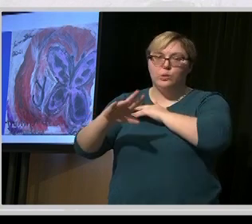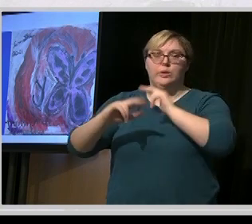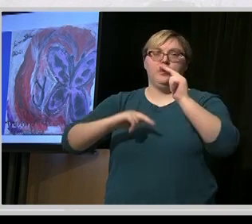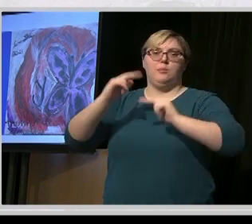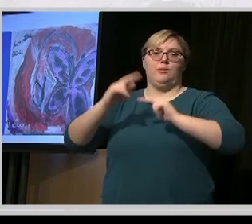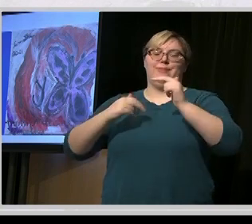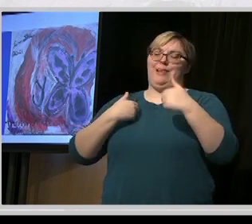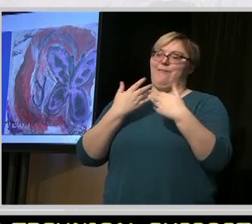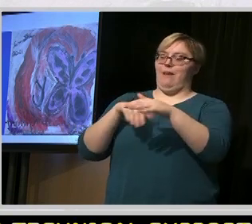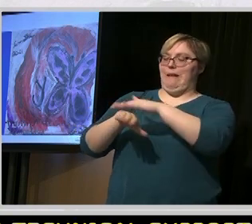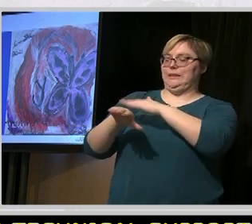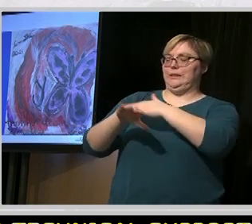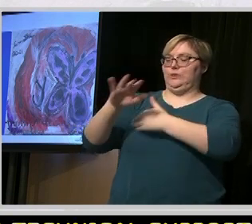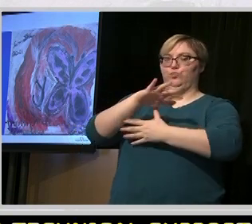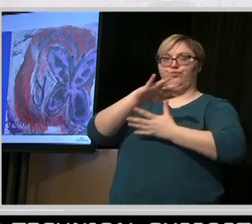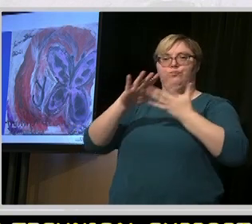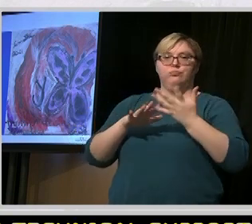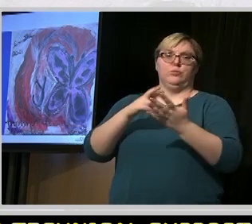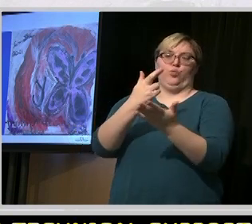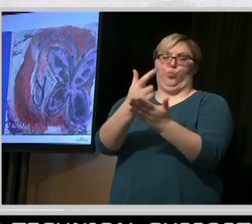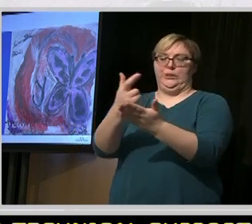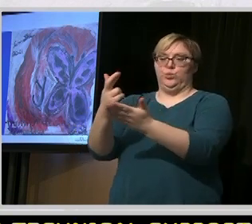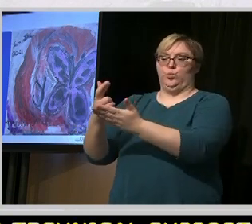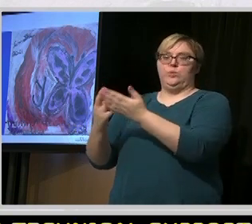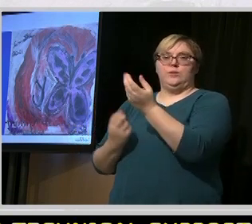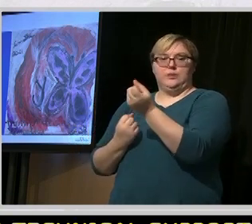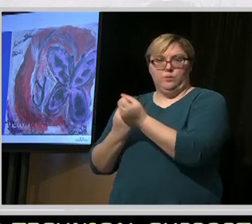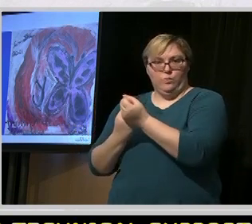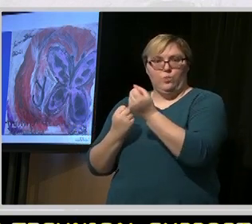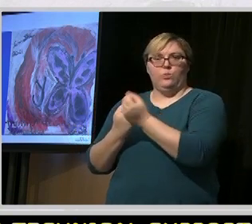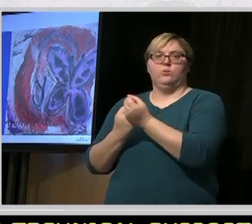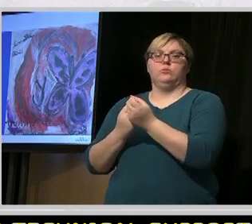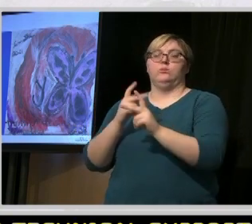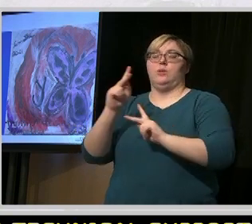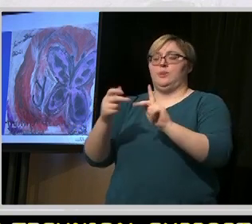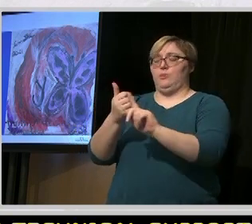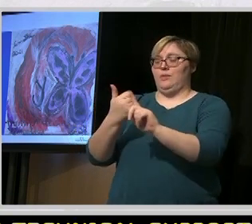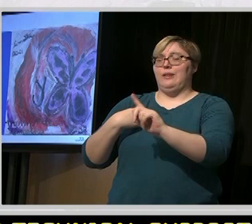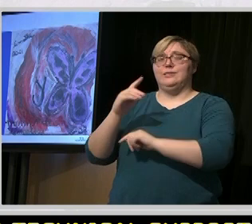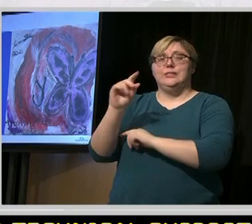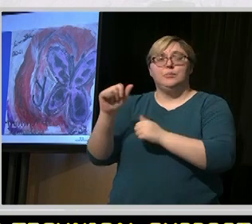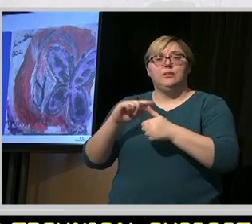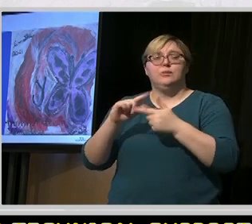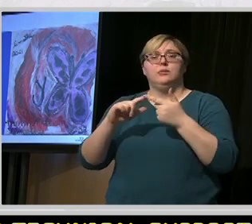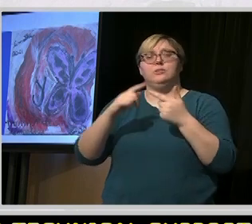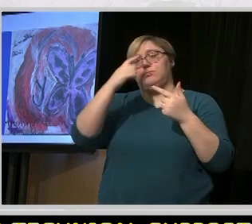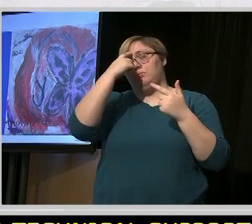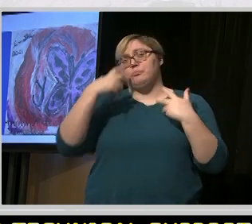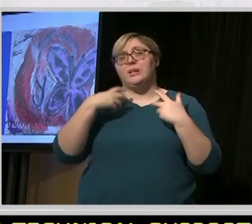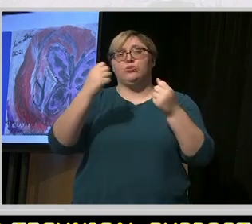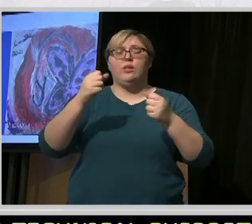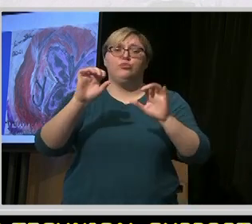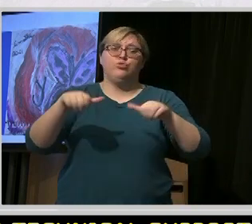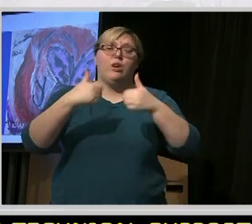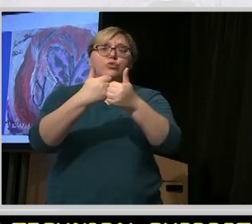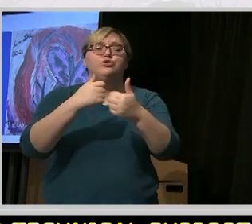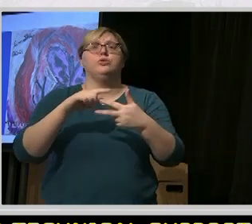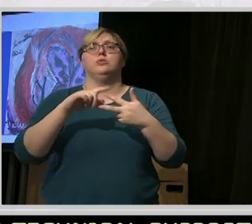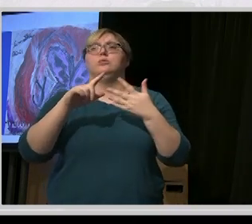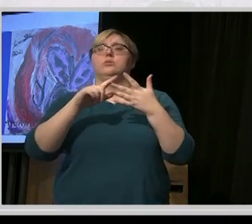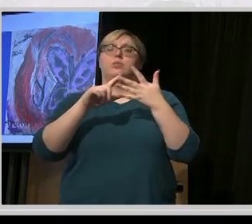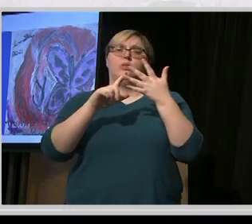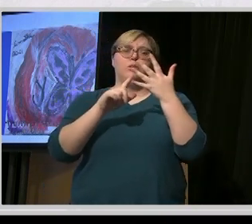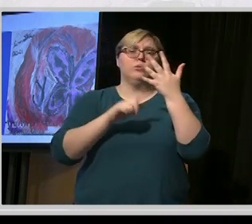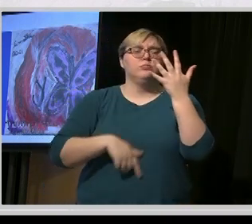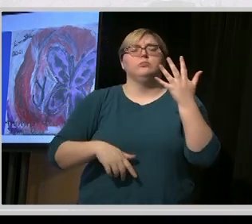disabilities, people with mental health challenges, families, then they can have their support from those groups.